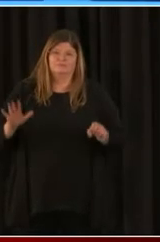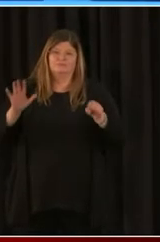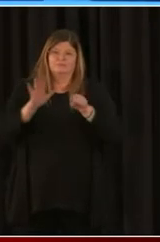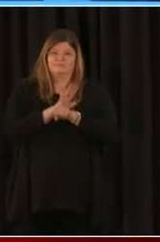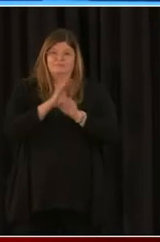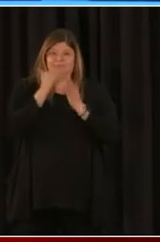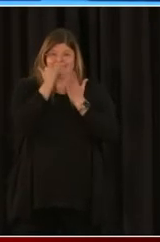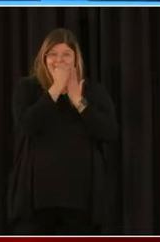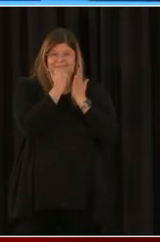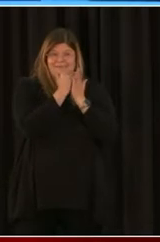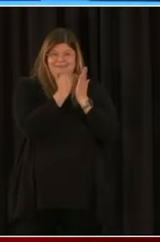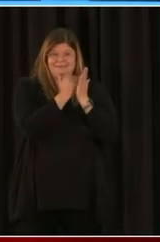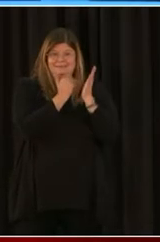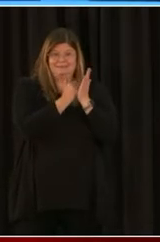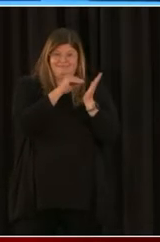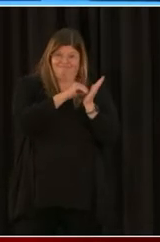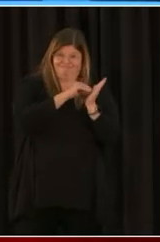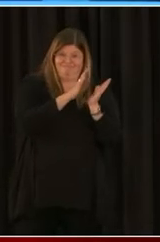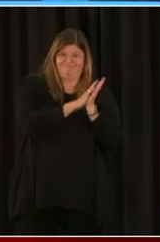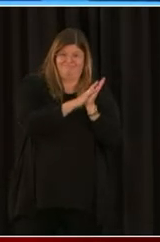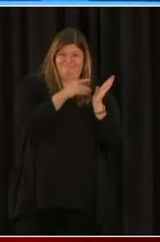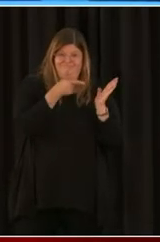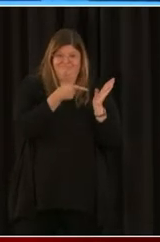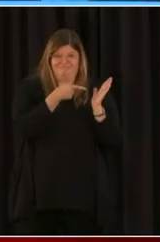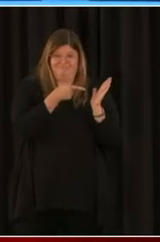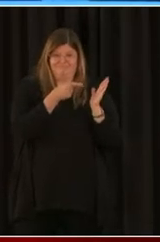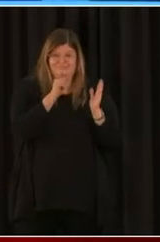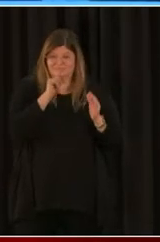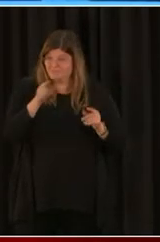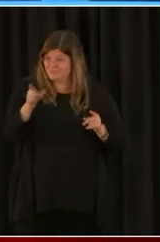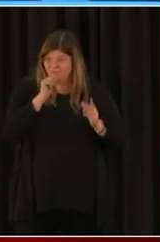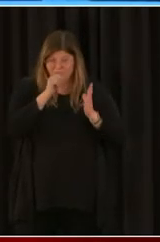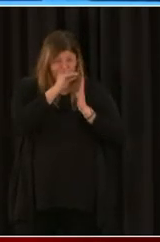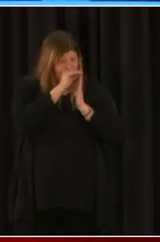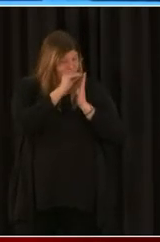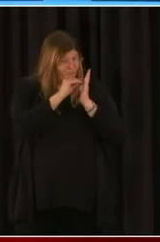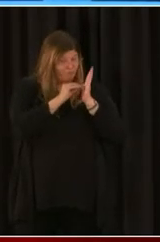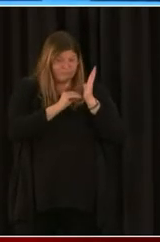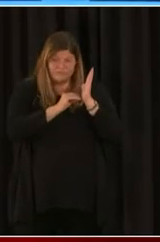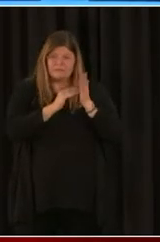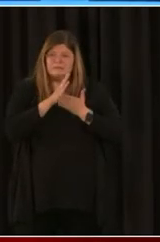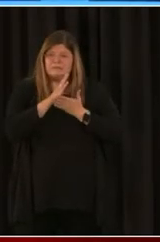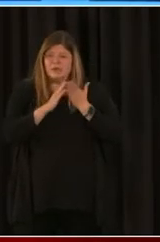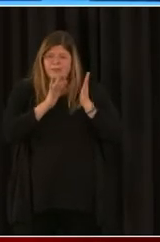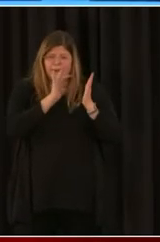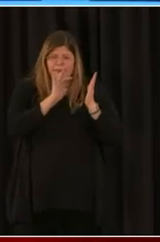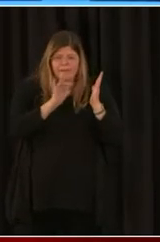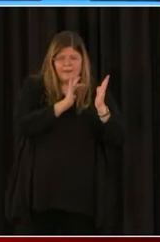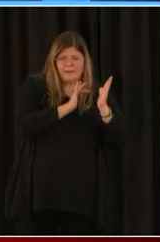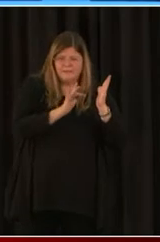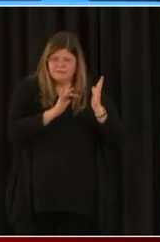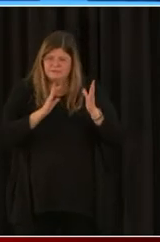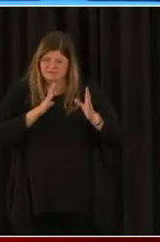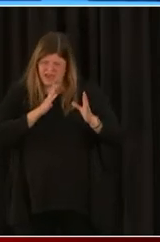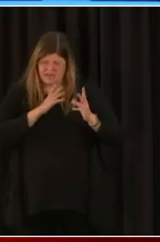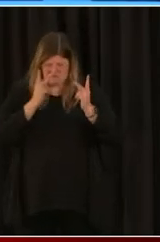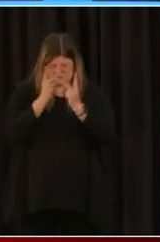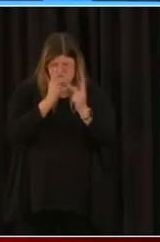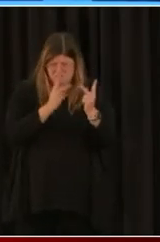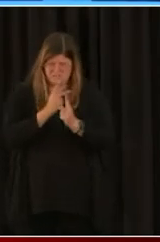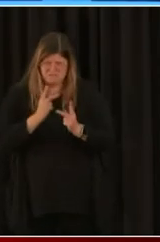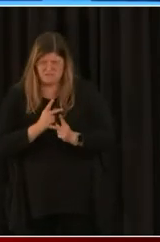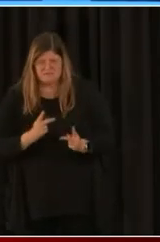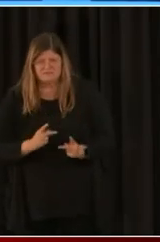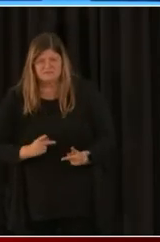of documents that your bank may require. Those are just some of the forms that are used to arrive at the calculation and therefore your loan